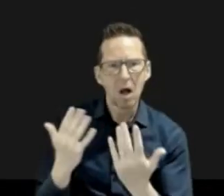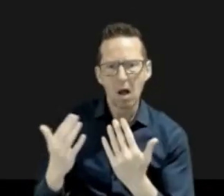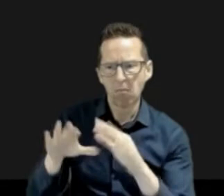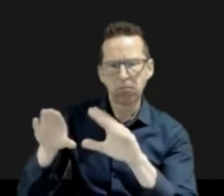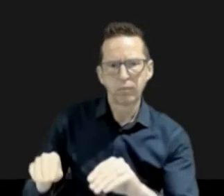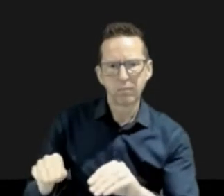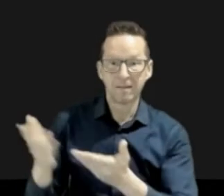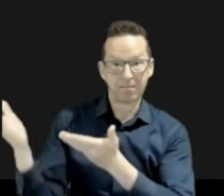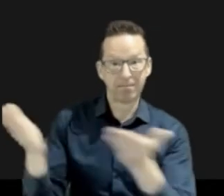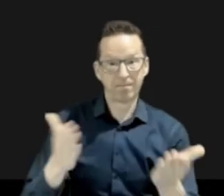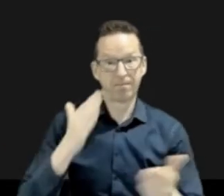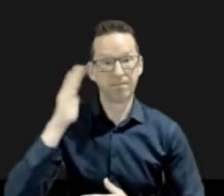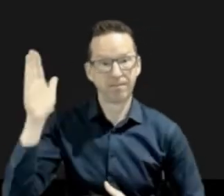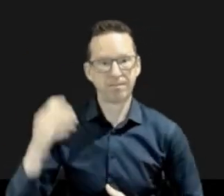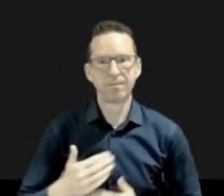here.